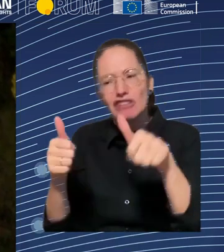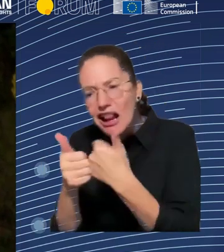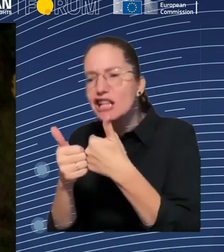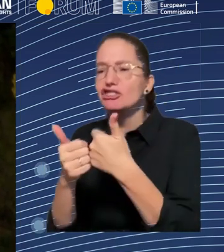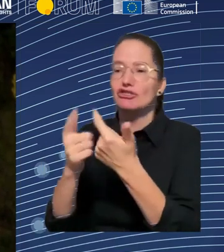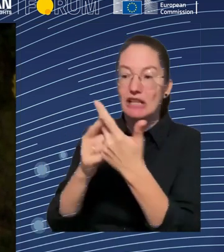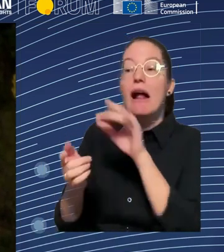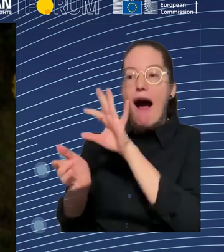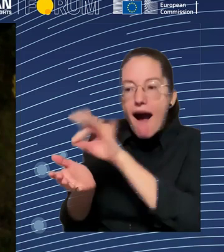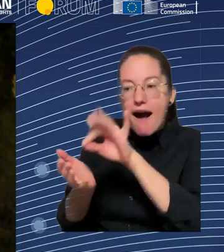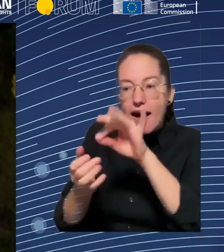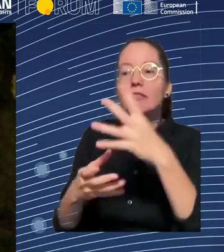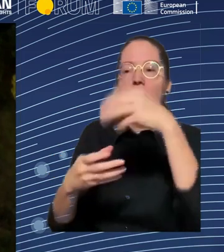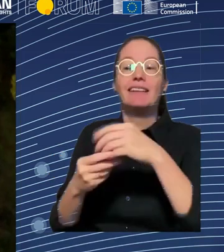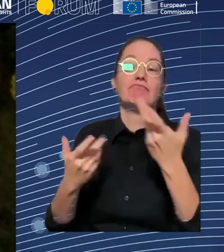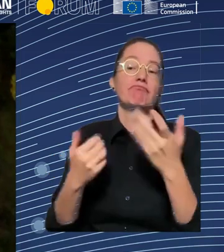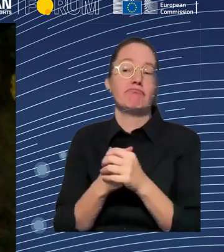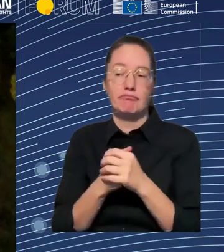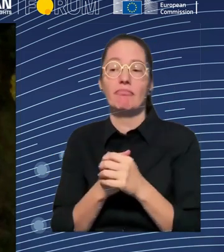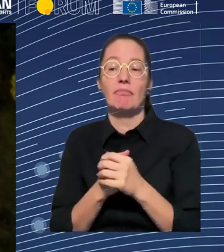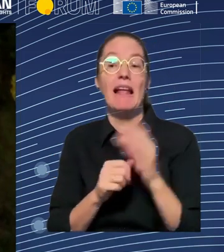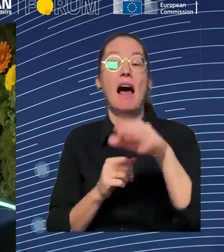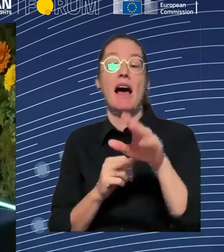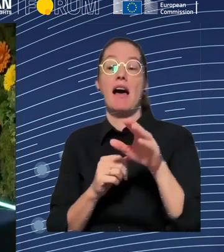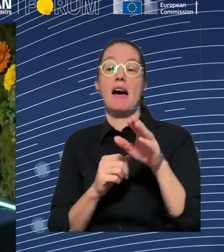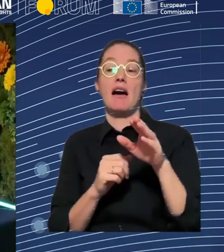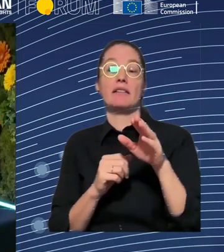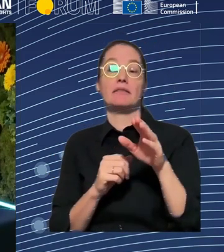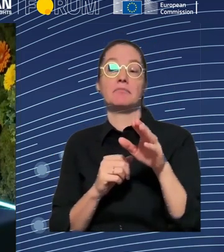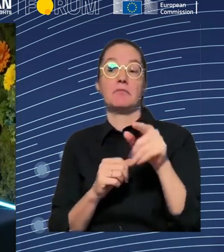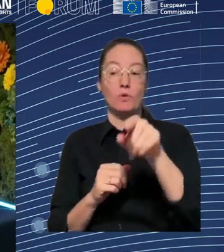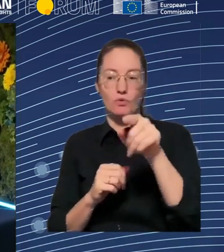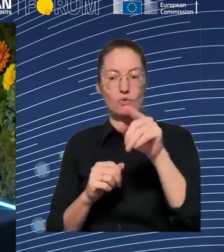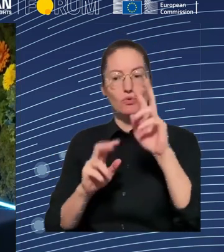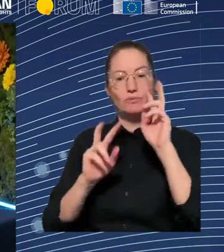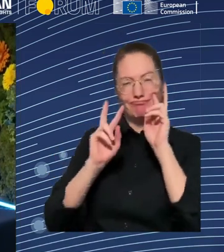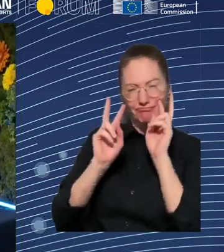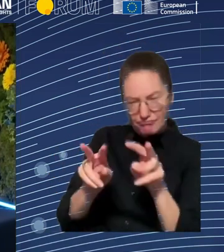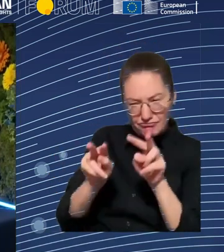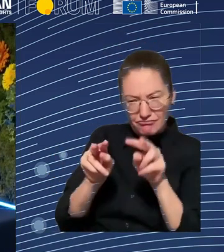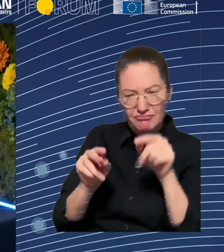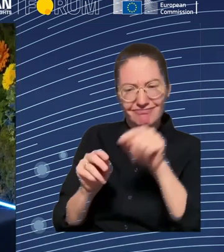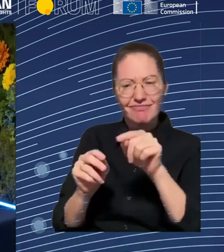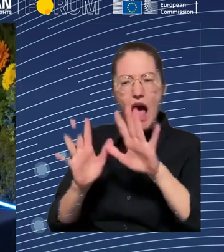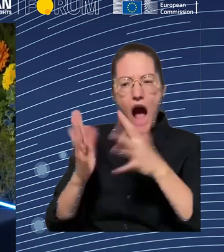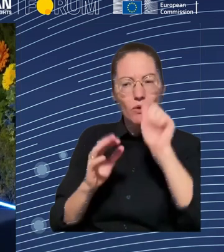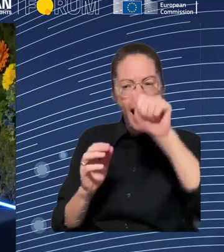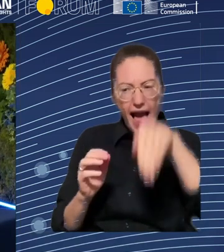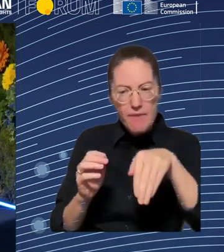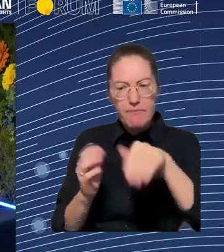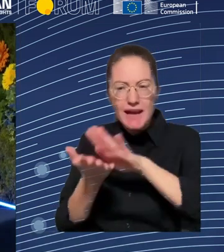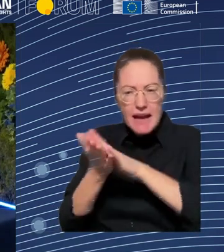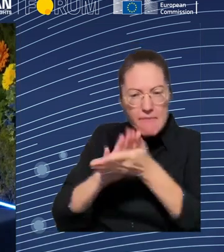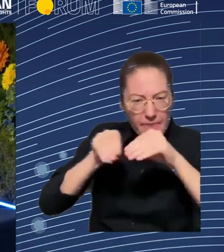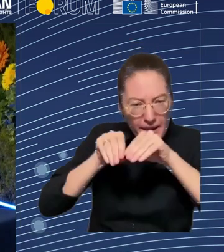various places. And I think social partnership is a really good illustration where humans before the loop could be done. Now, the sort of gold standard would be